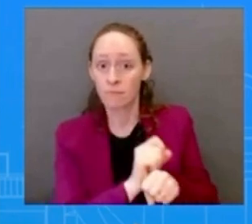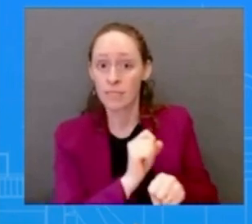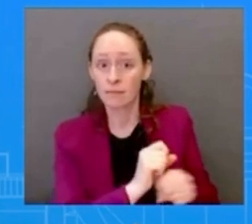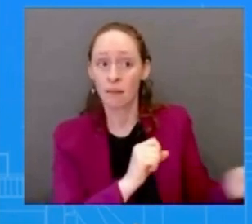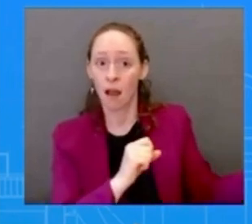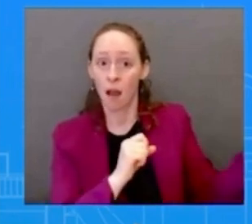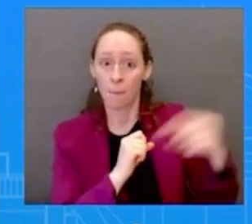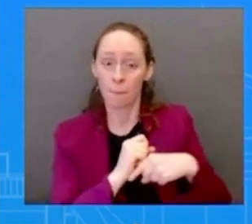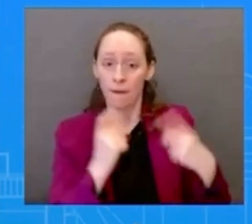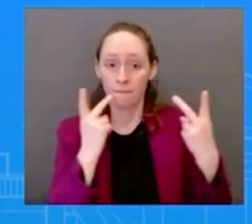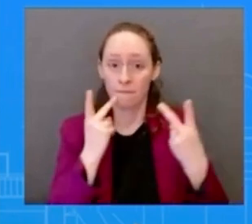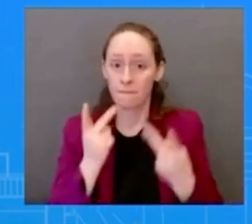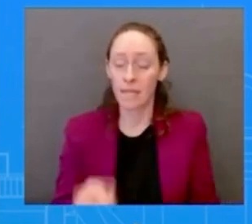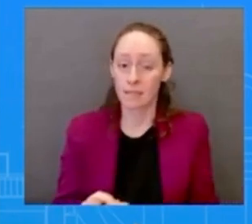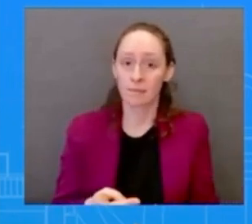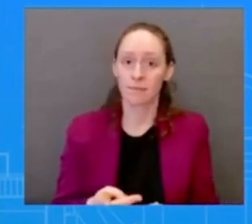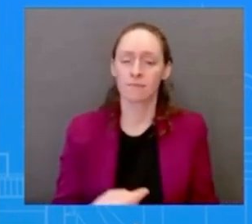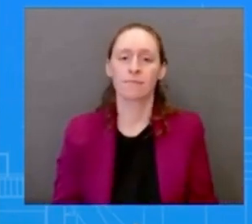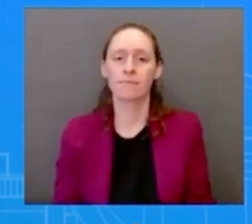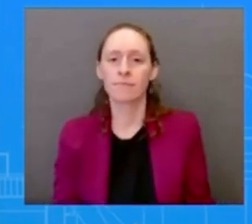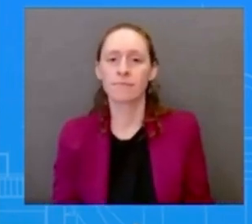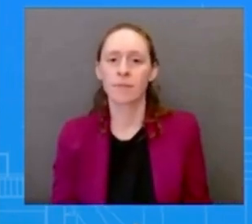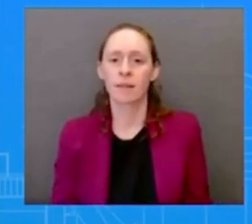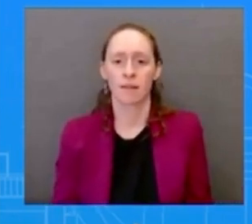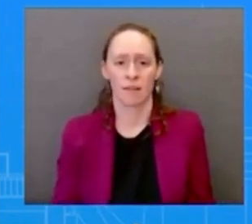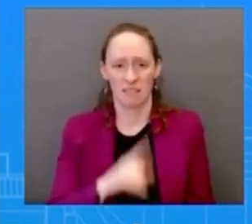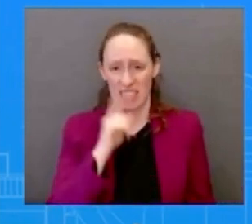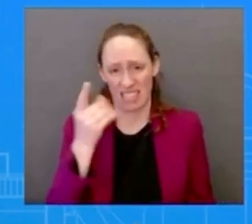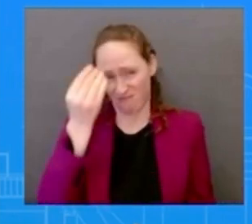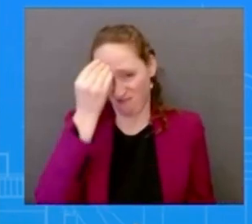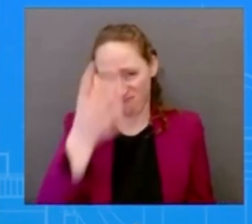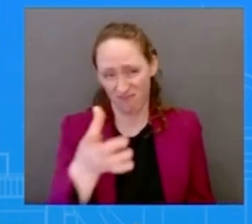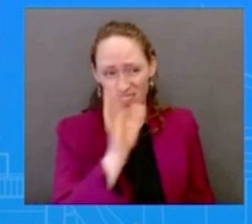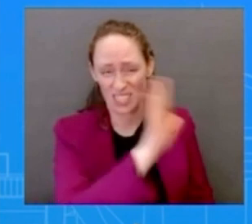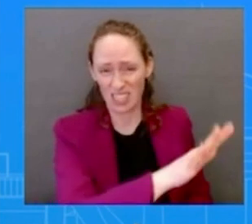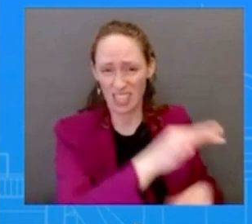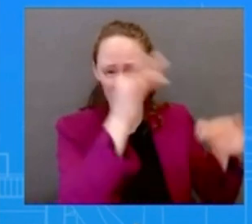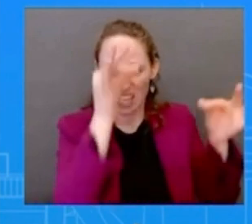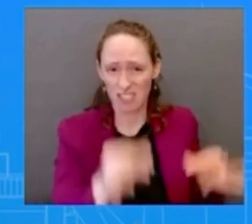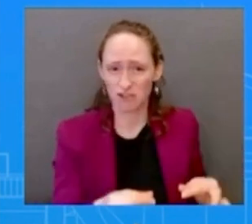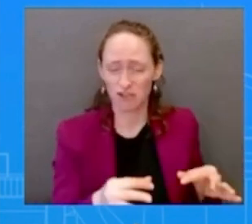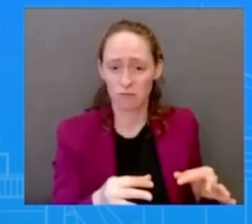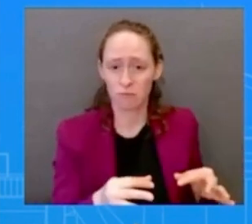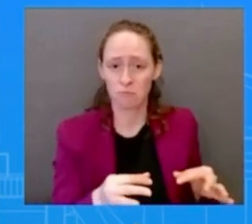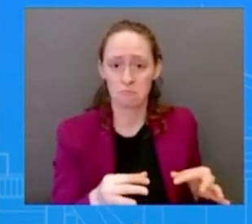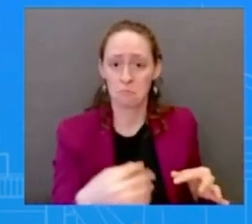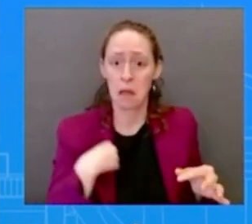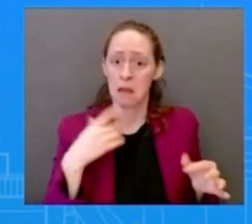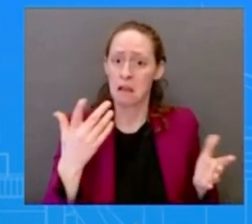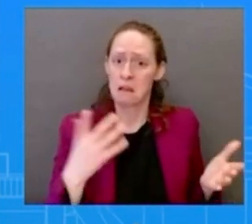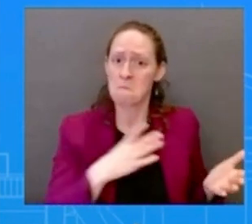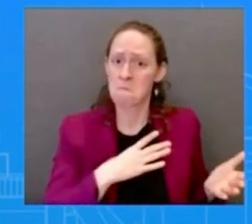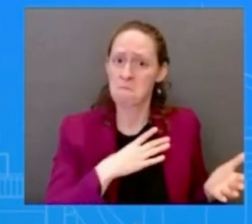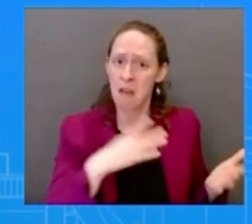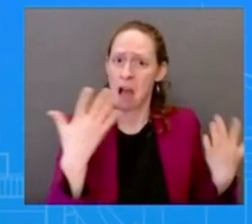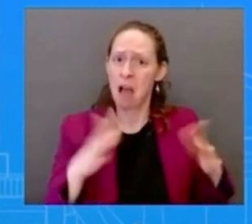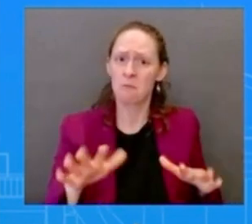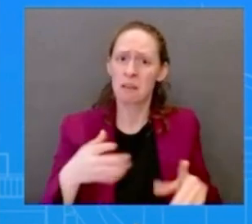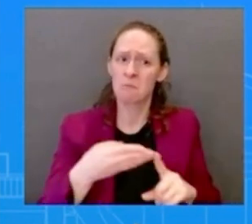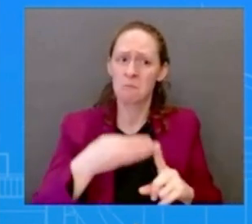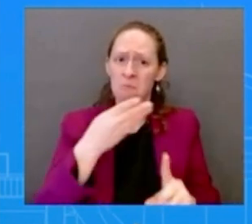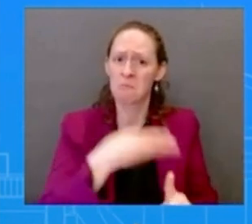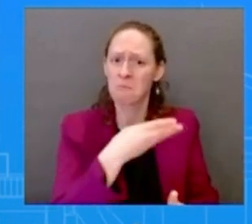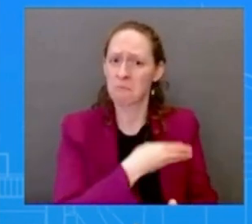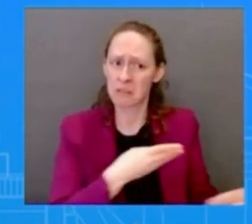level taiwan officials are consistent with long-standing u.s practice the unofficial nature of our relations with taiwan and u.s policy which